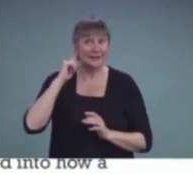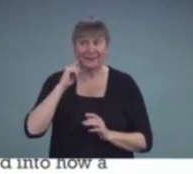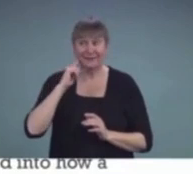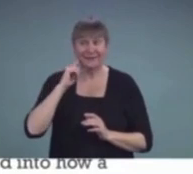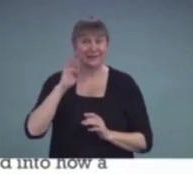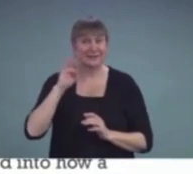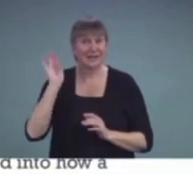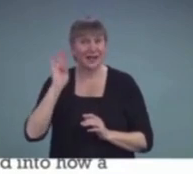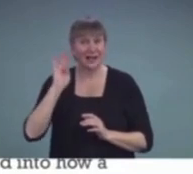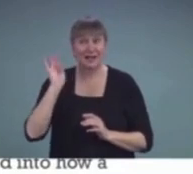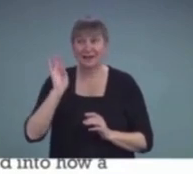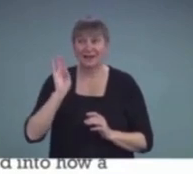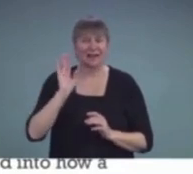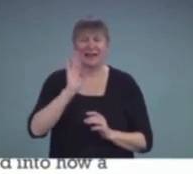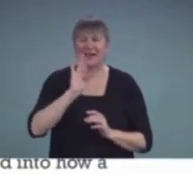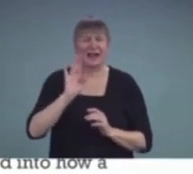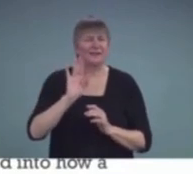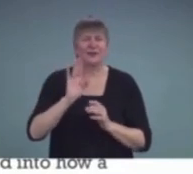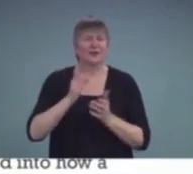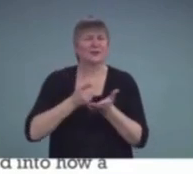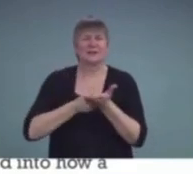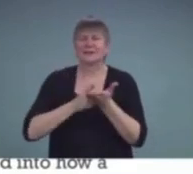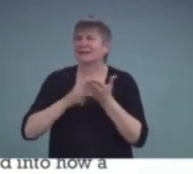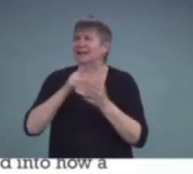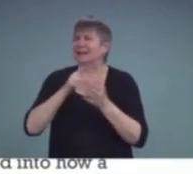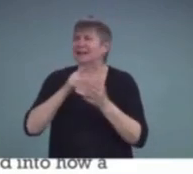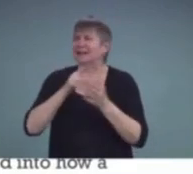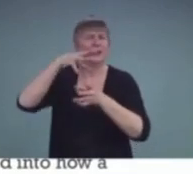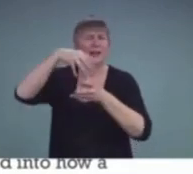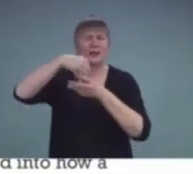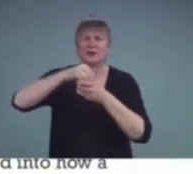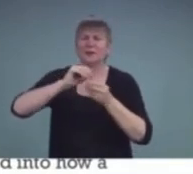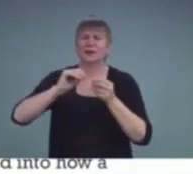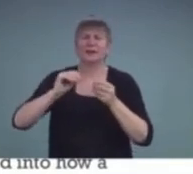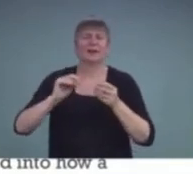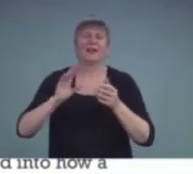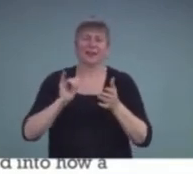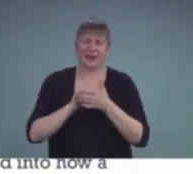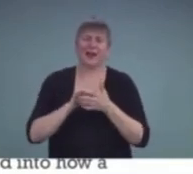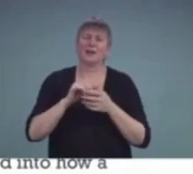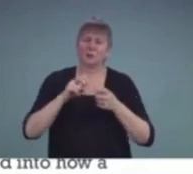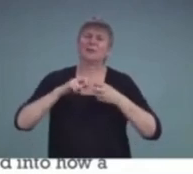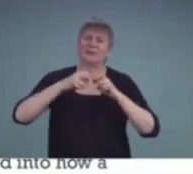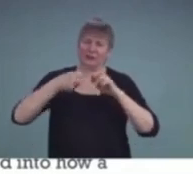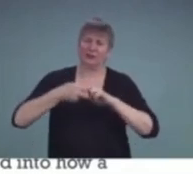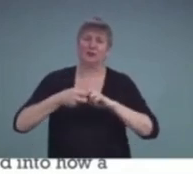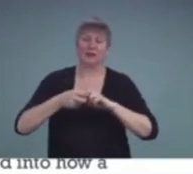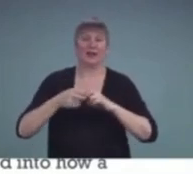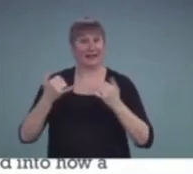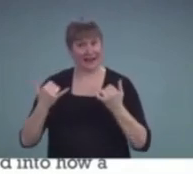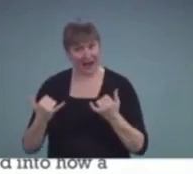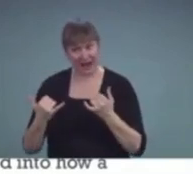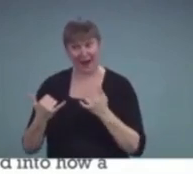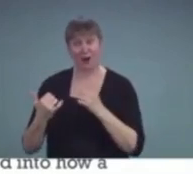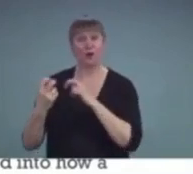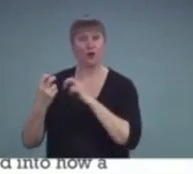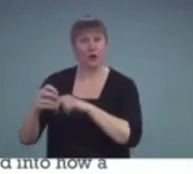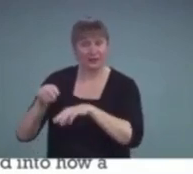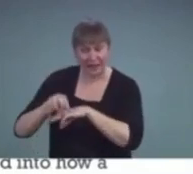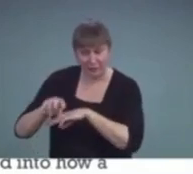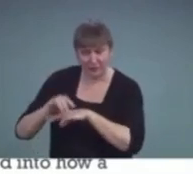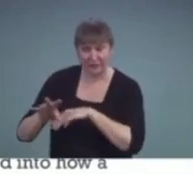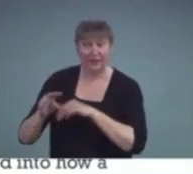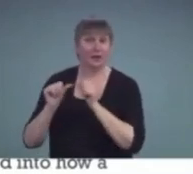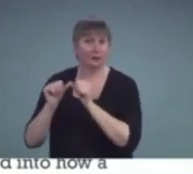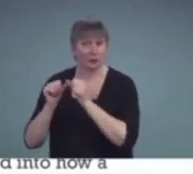he functioned, I think, was a major issue. Again, the counseling that he's receiving now and ongoing support is serving him